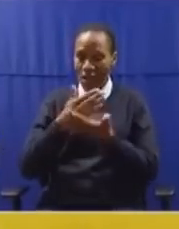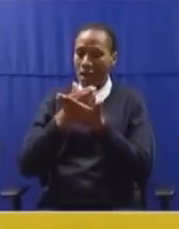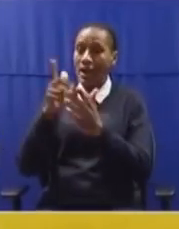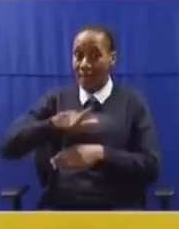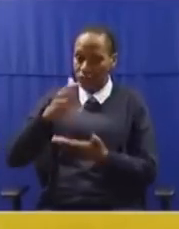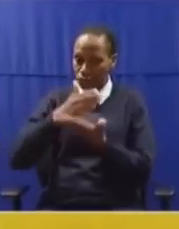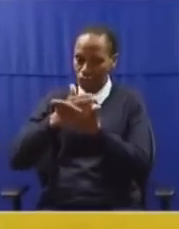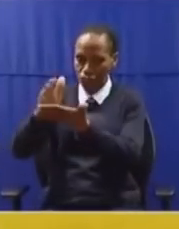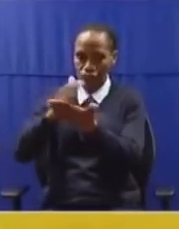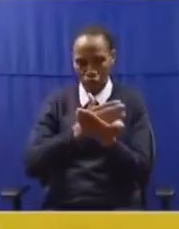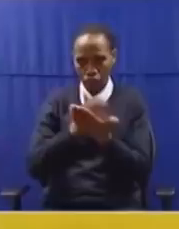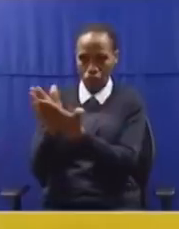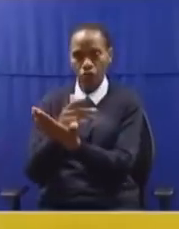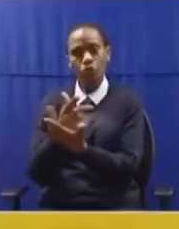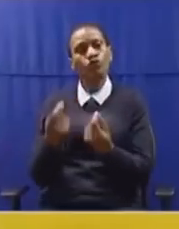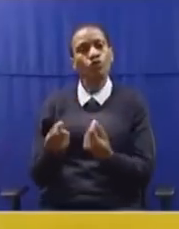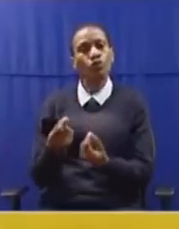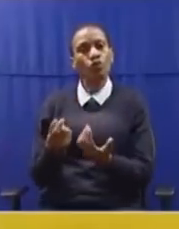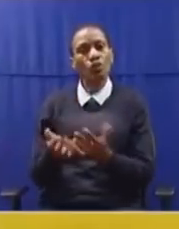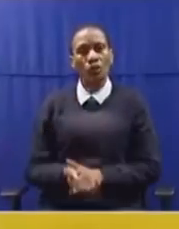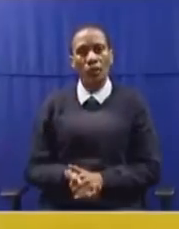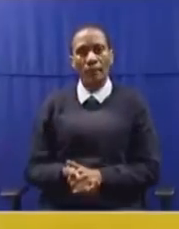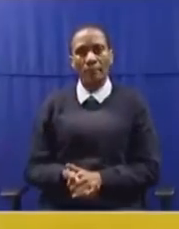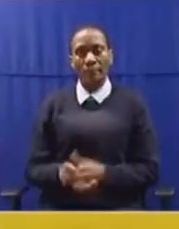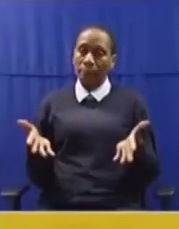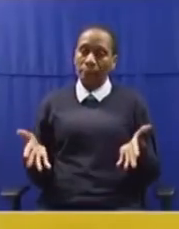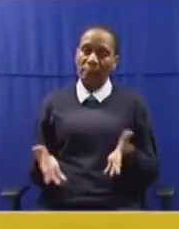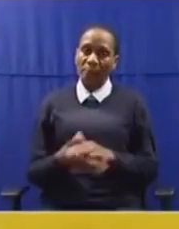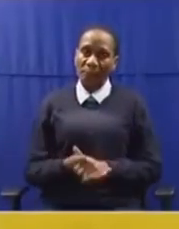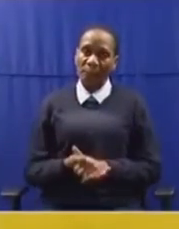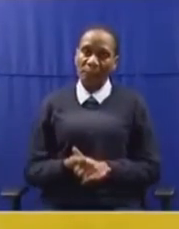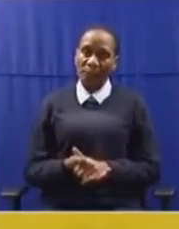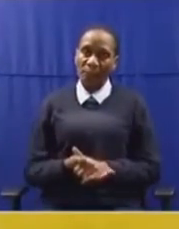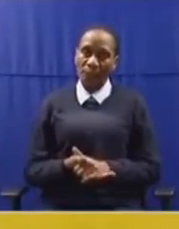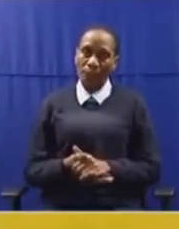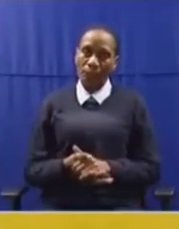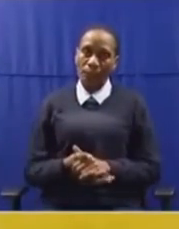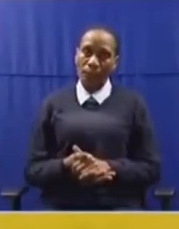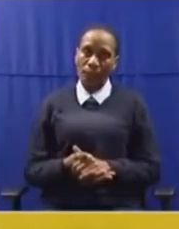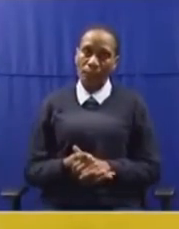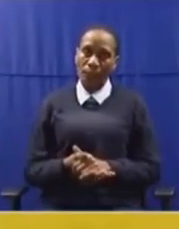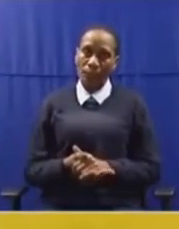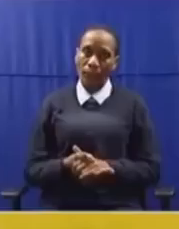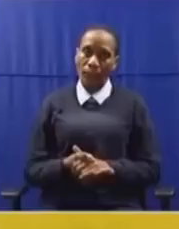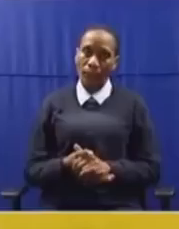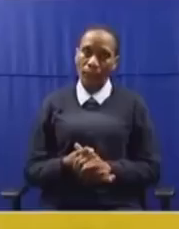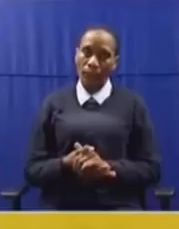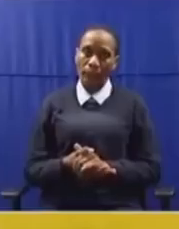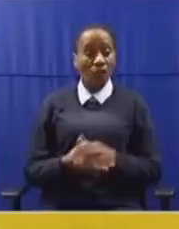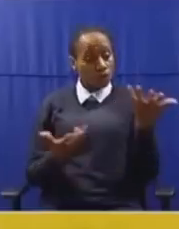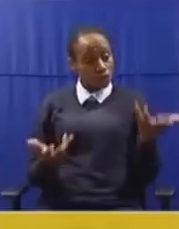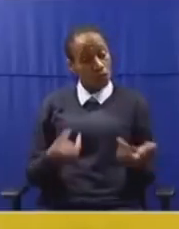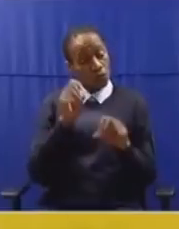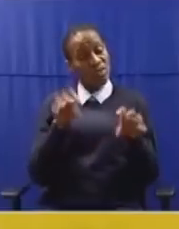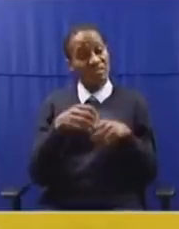needed for productive and residential purposes. Now, because you are suffering from a poverty of ideas,